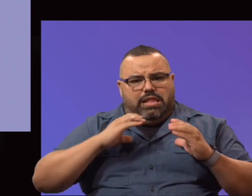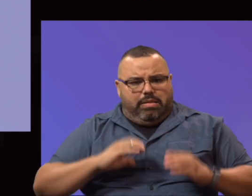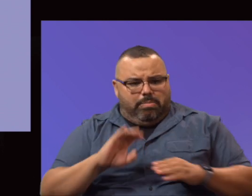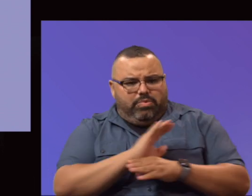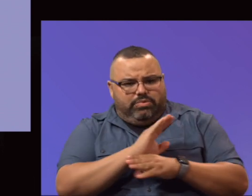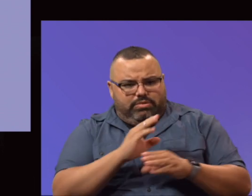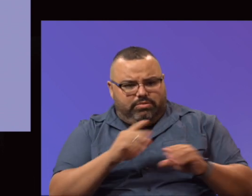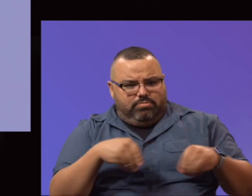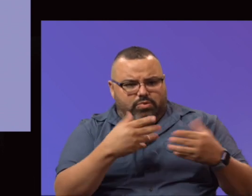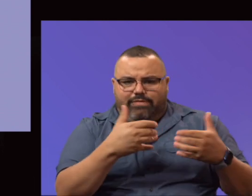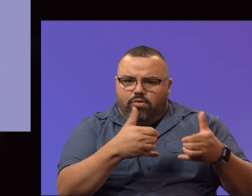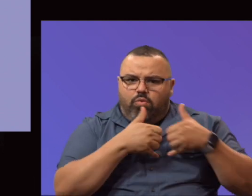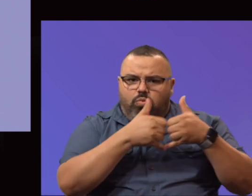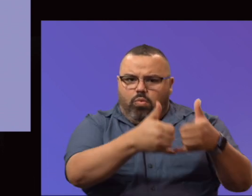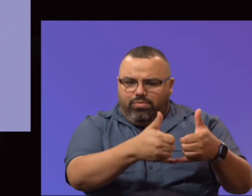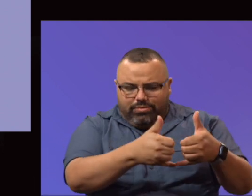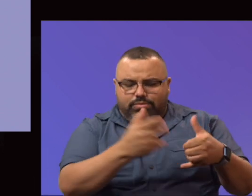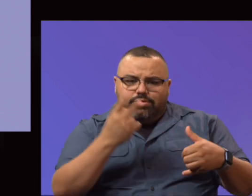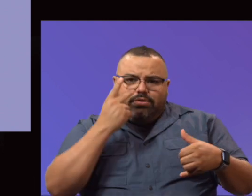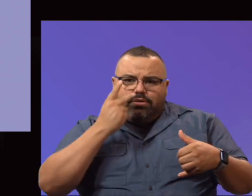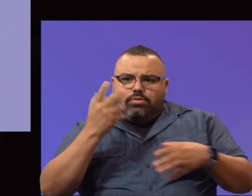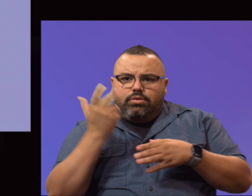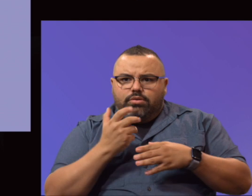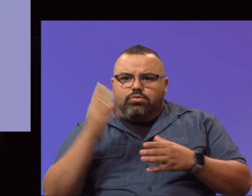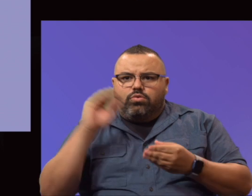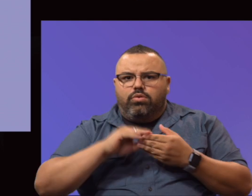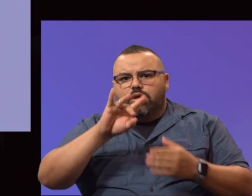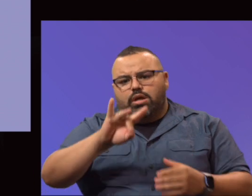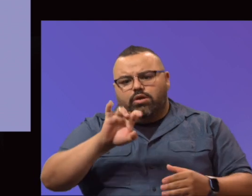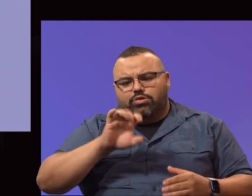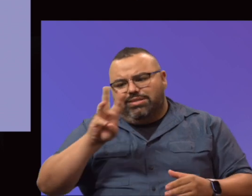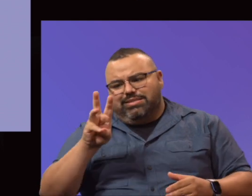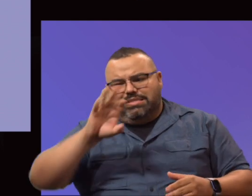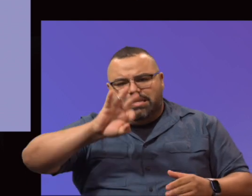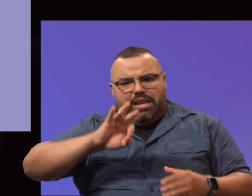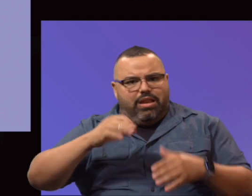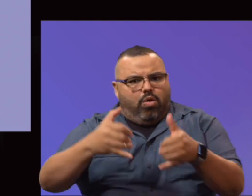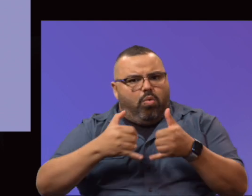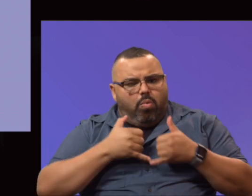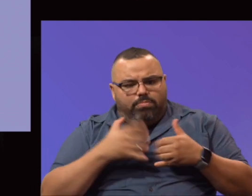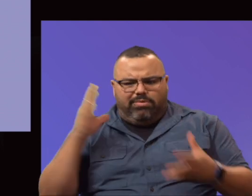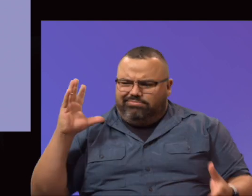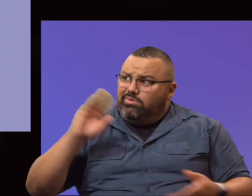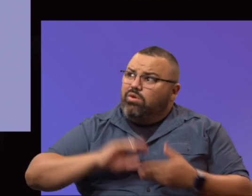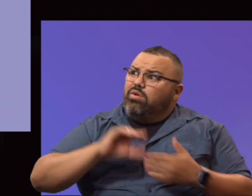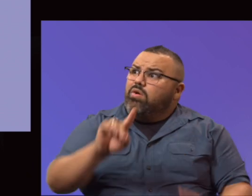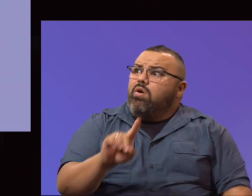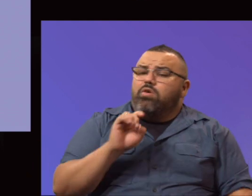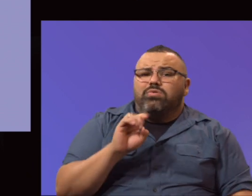received awards. And you can see that we've received a total of 869 awards, which totaled over